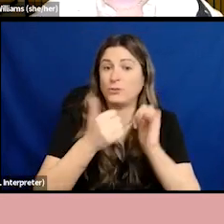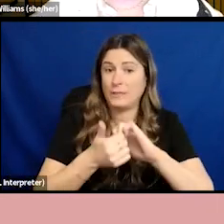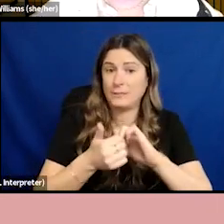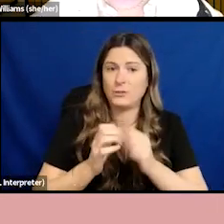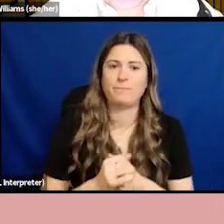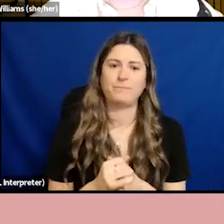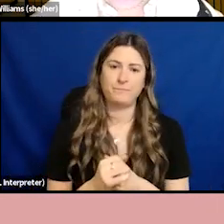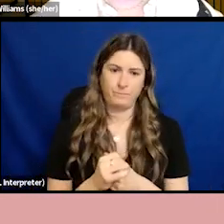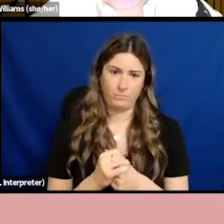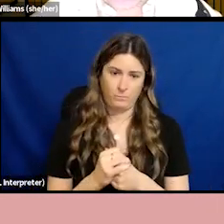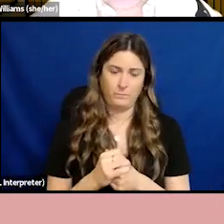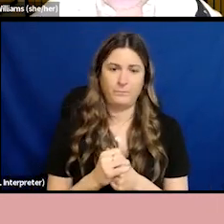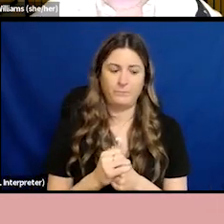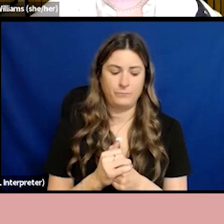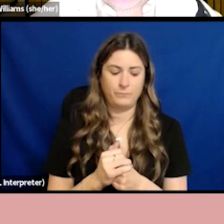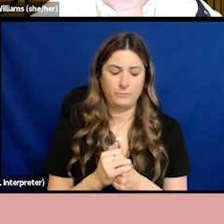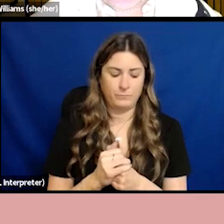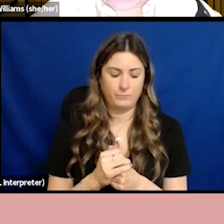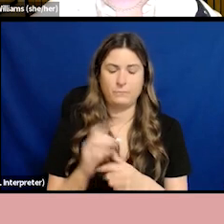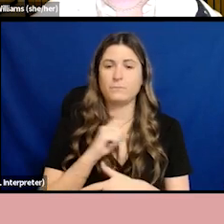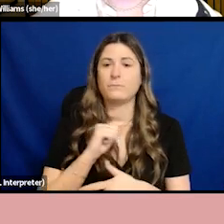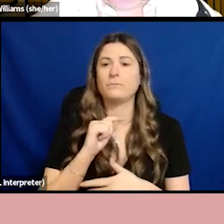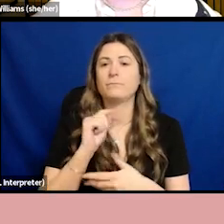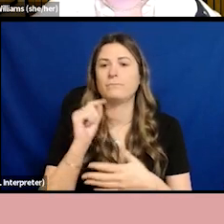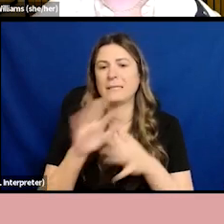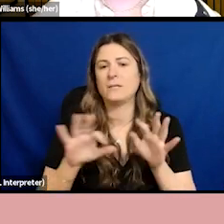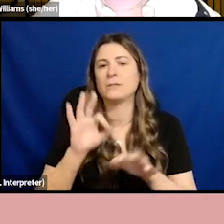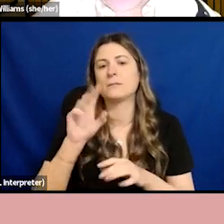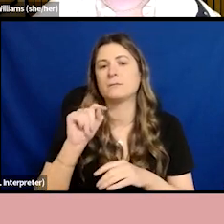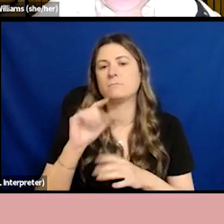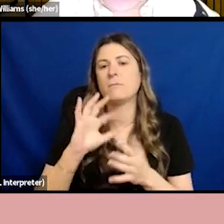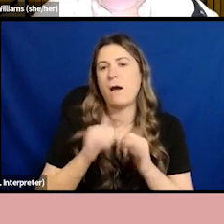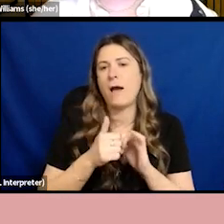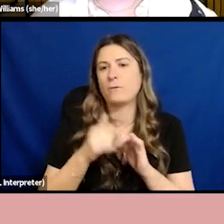anti-racist allyship into your working life and into your daily practice.